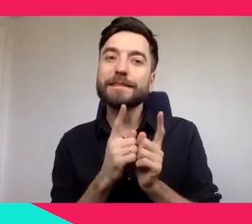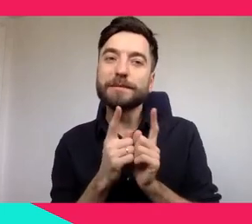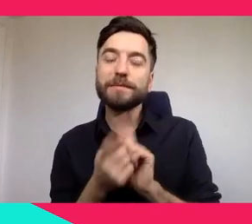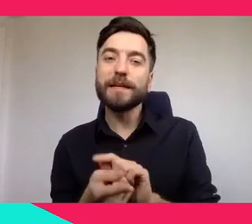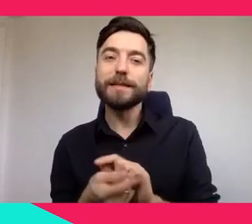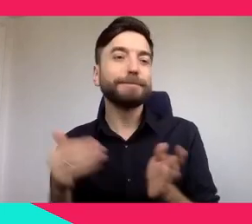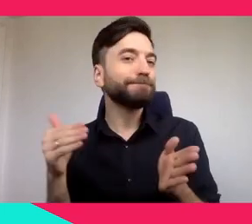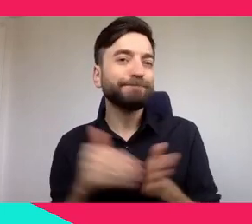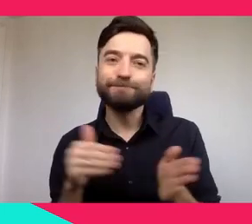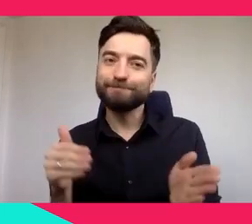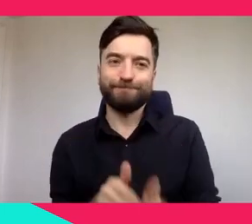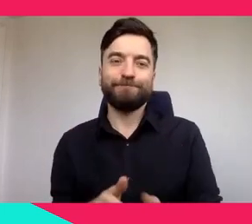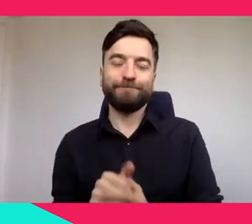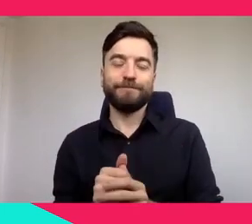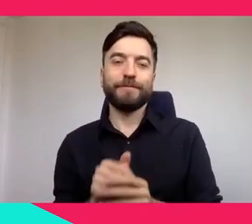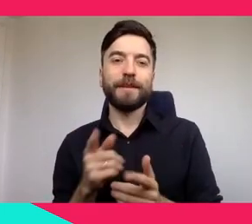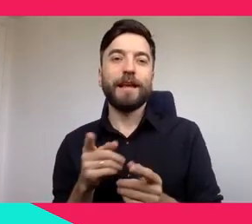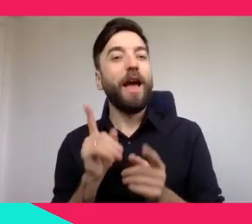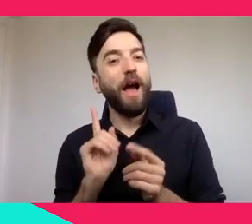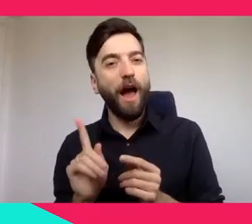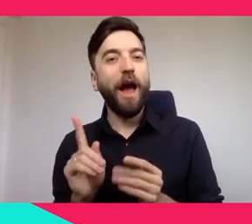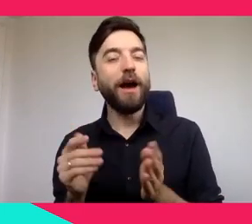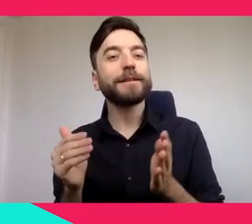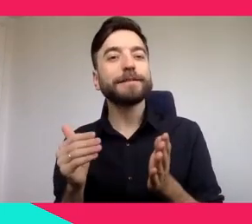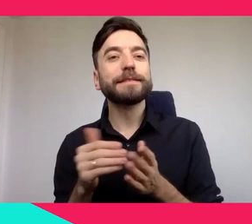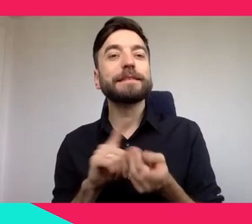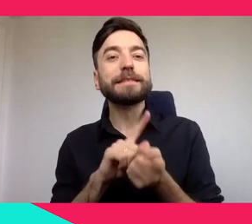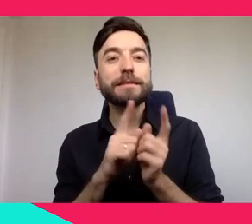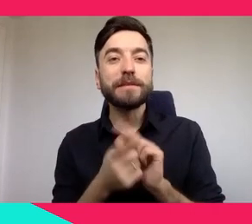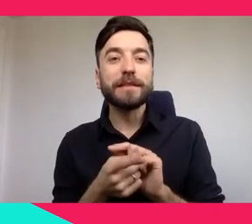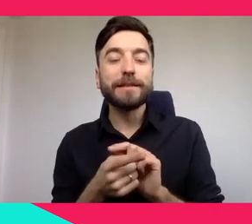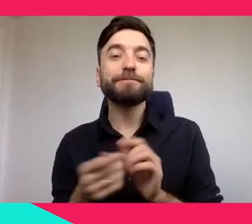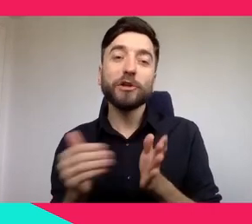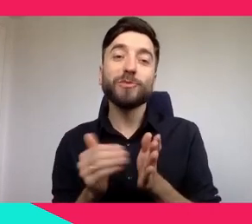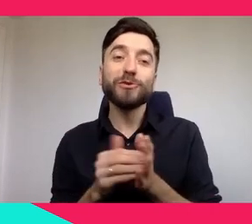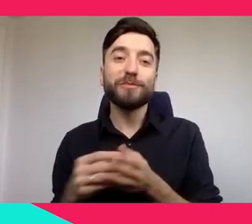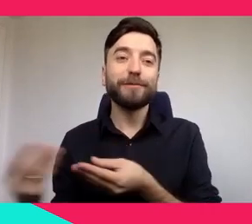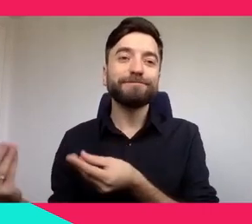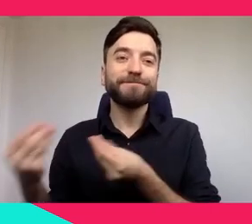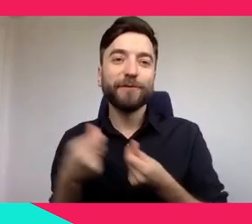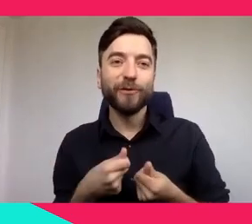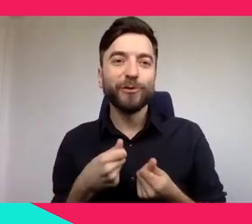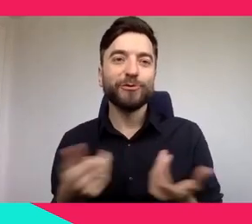museums need are new ways to generate revenue and new ways to share their knowledge and collection.